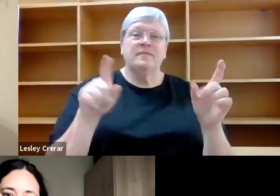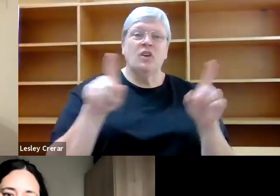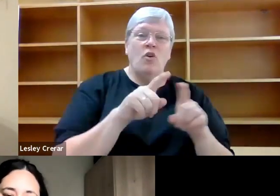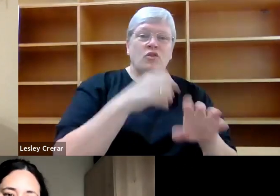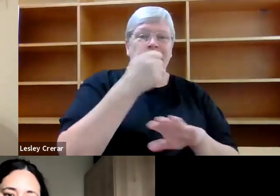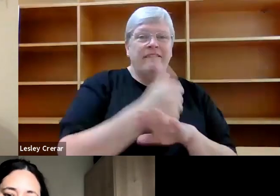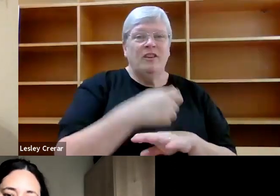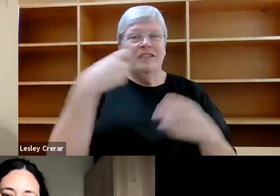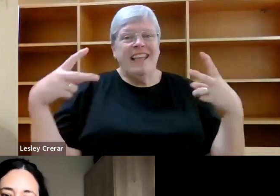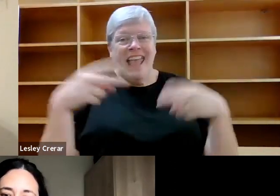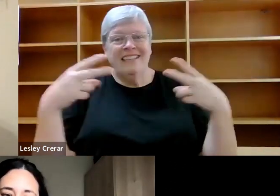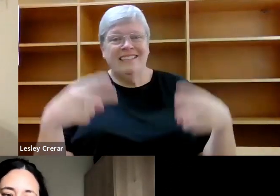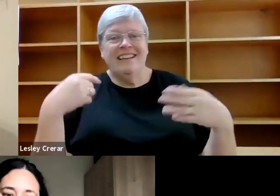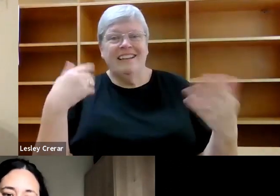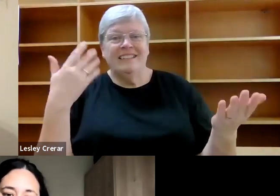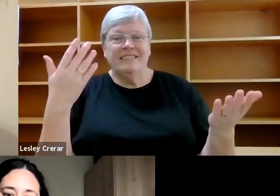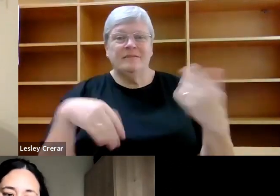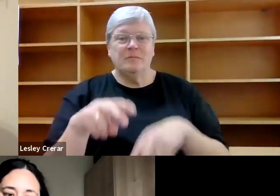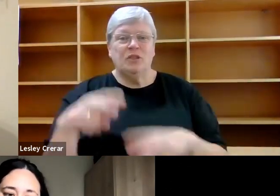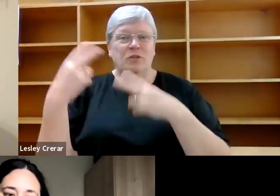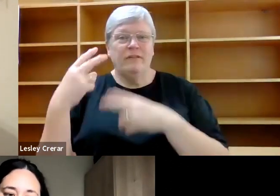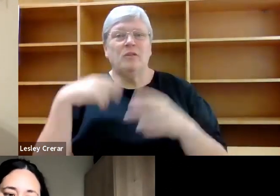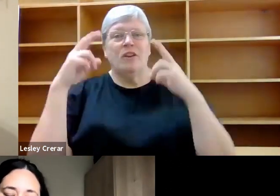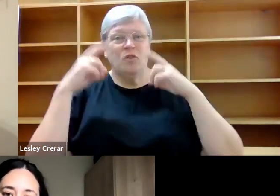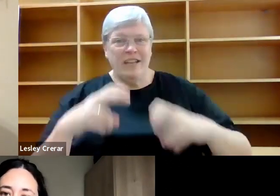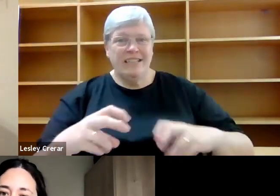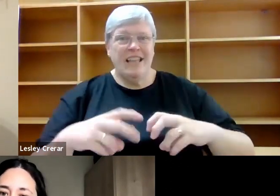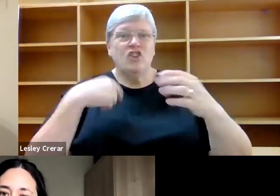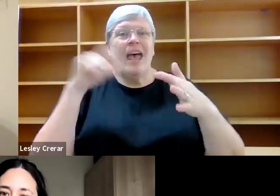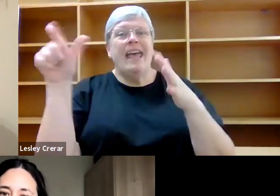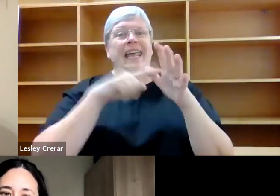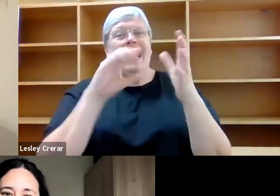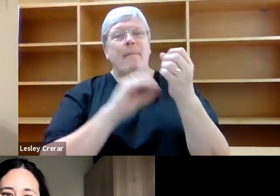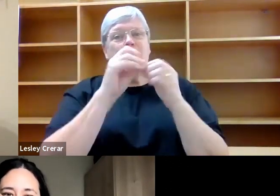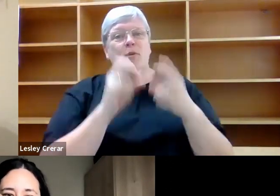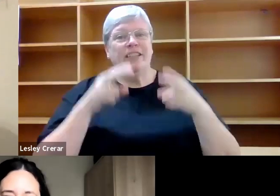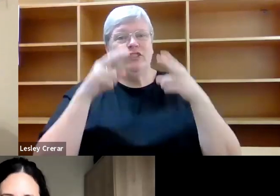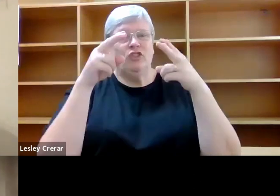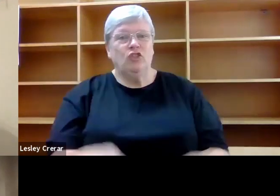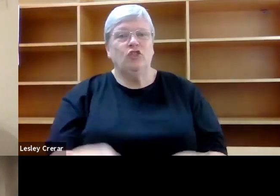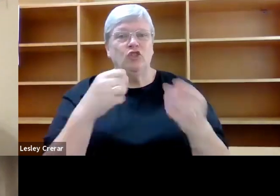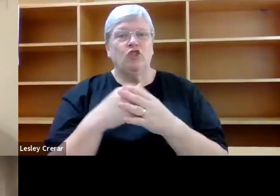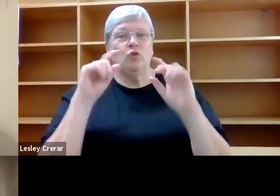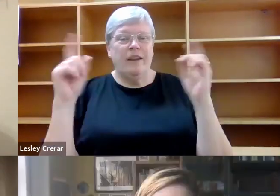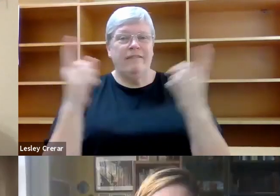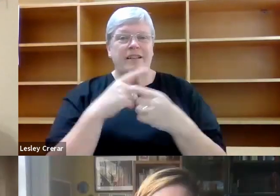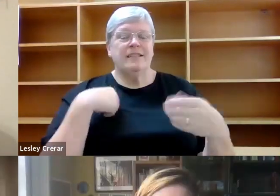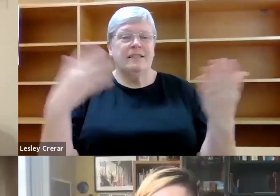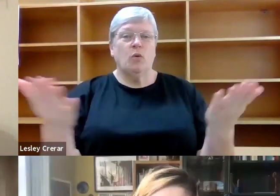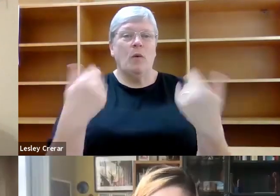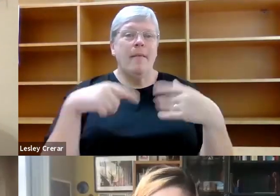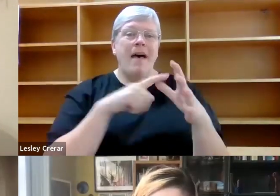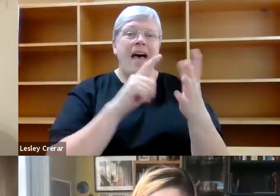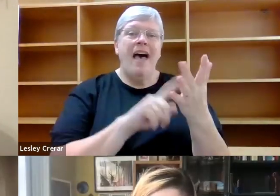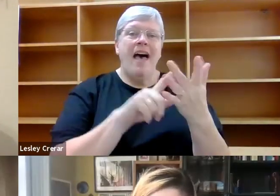editor of the Willow Herb Review and a researcher at Cambridge University. I'd also like to welcome Alice Tarbuck.